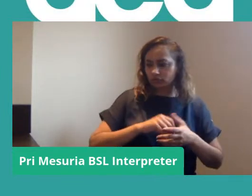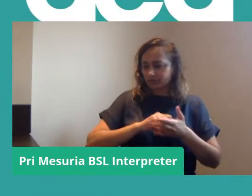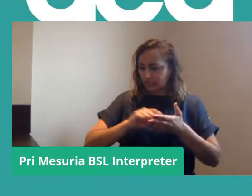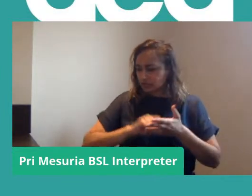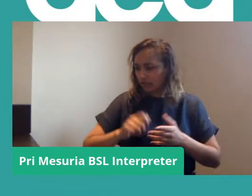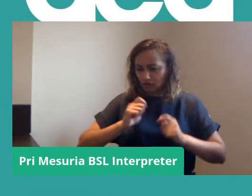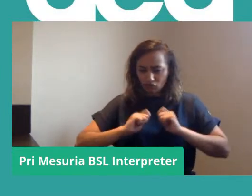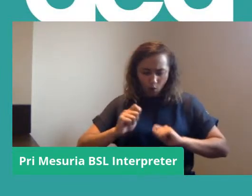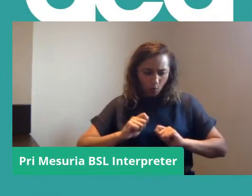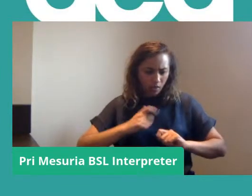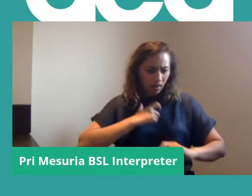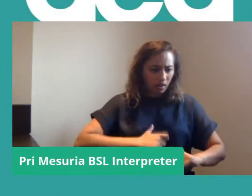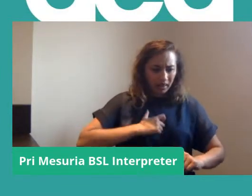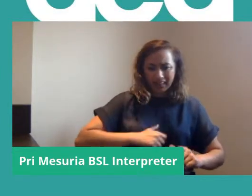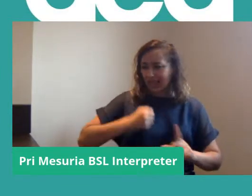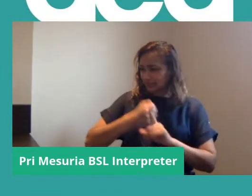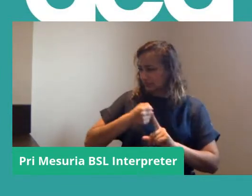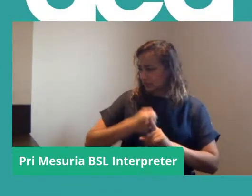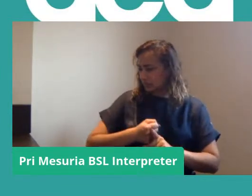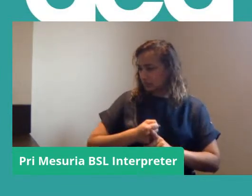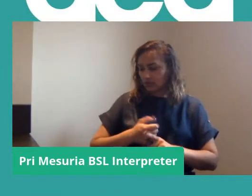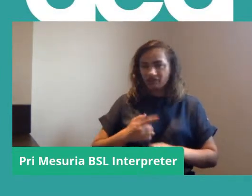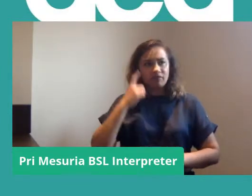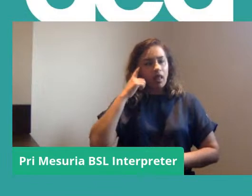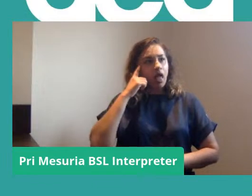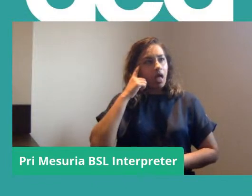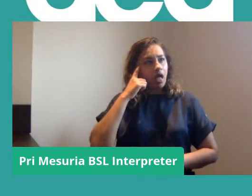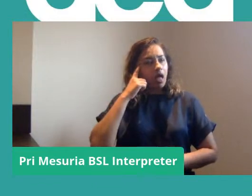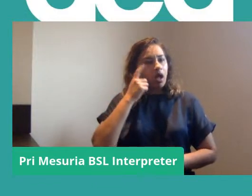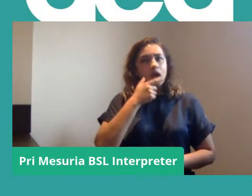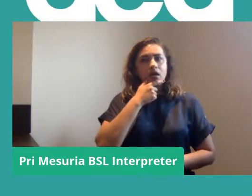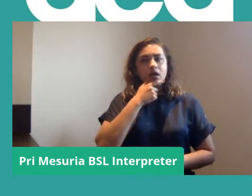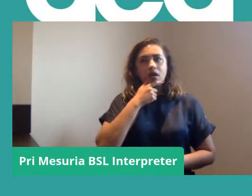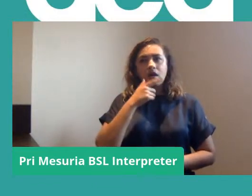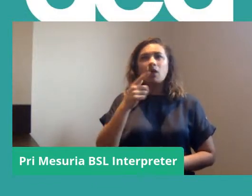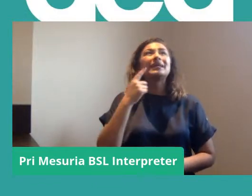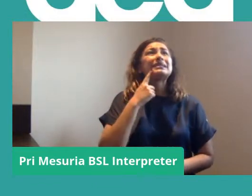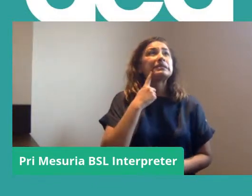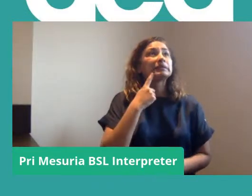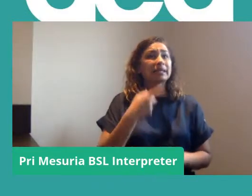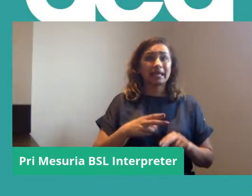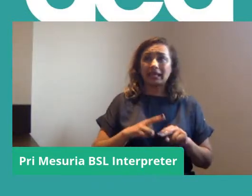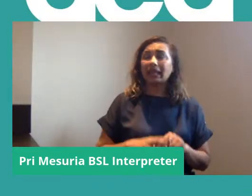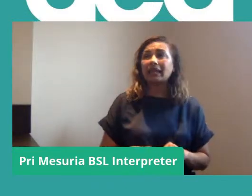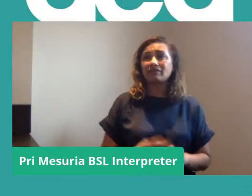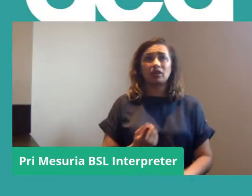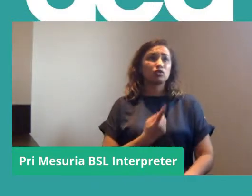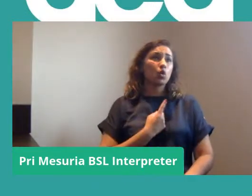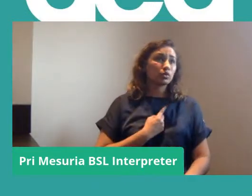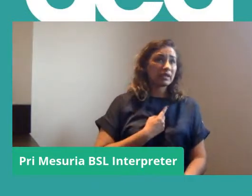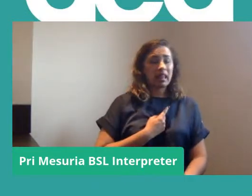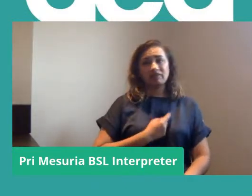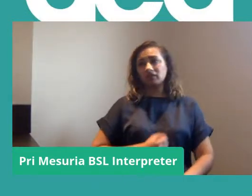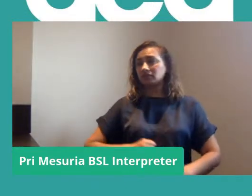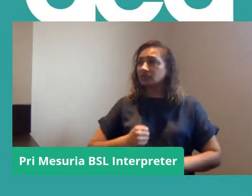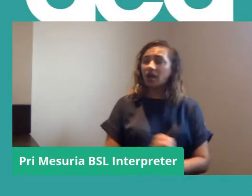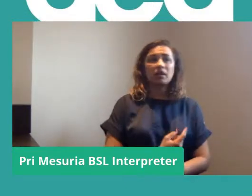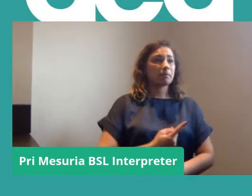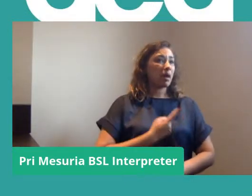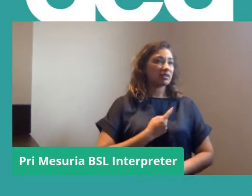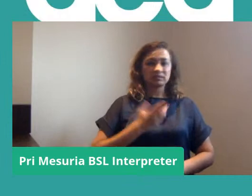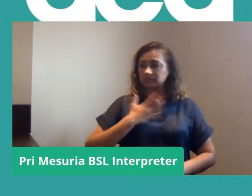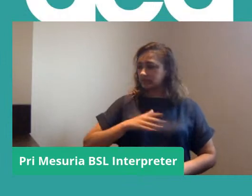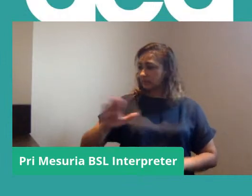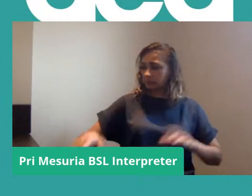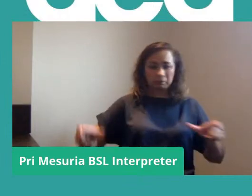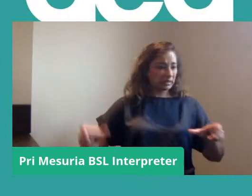as an activist within the union, to think that it's just so much easier to do the job yourself. Just get the job done yourself because